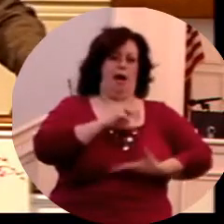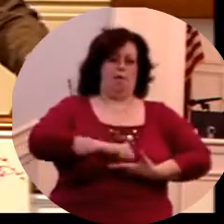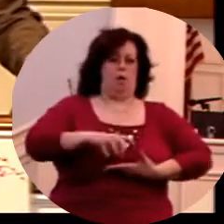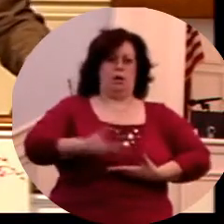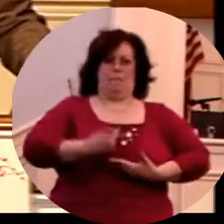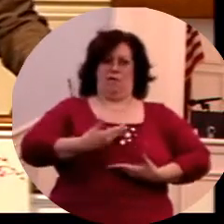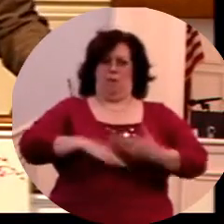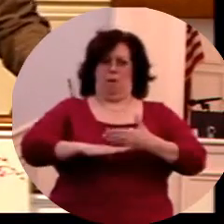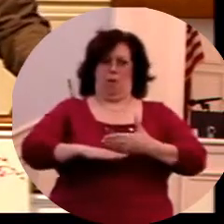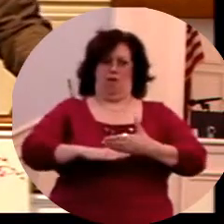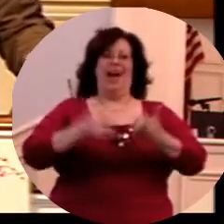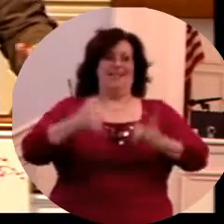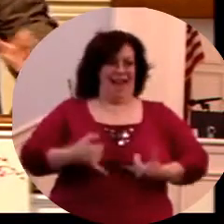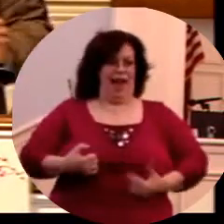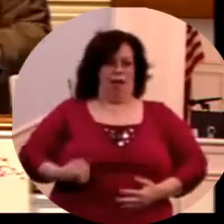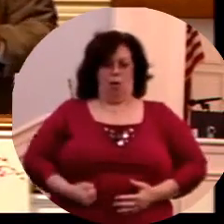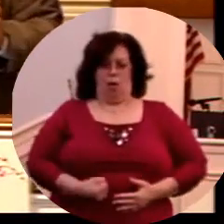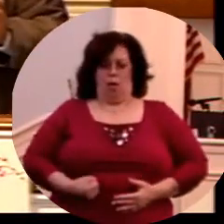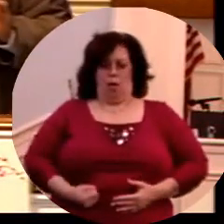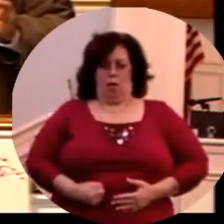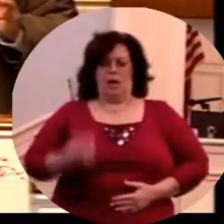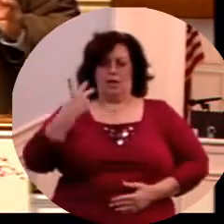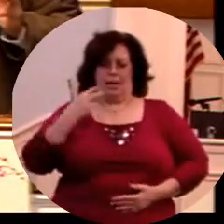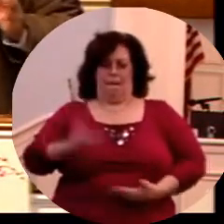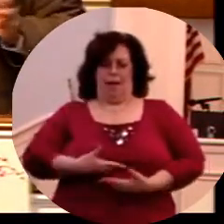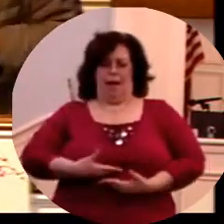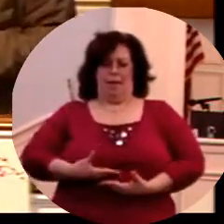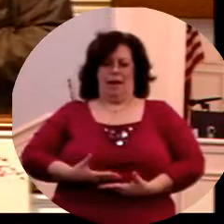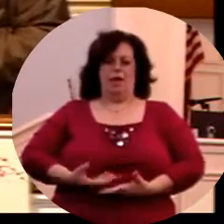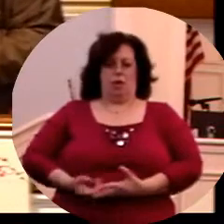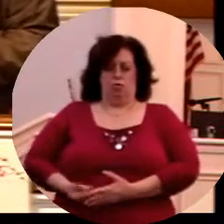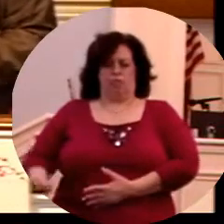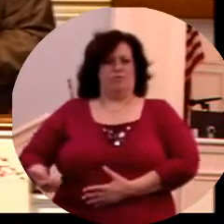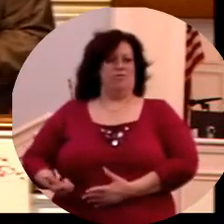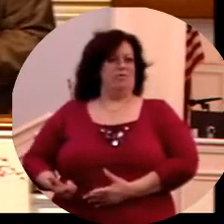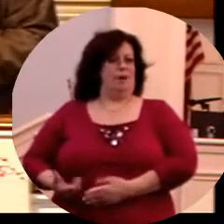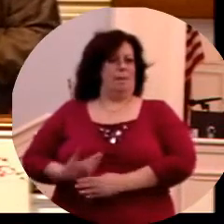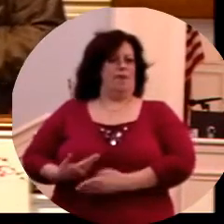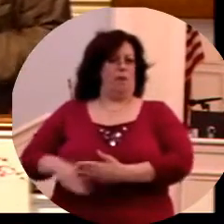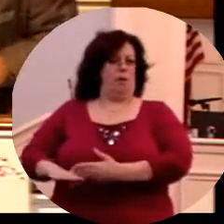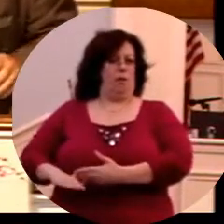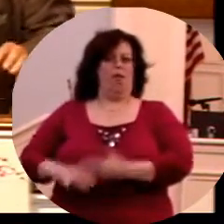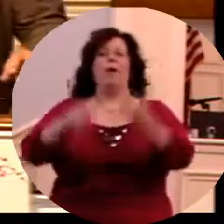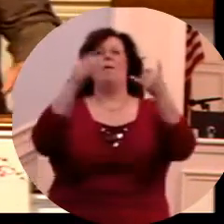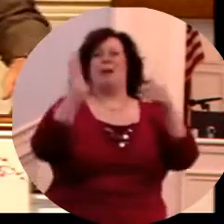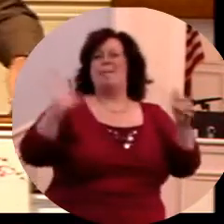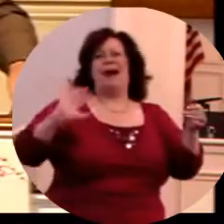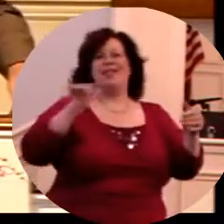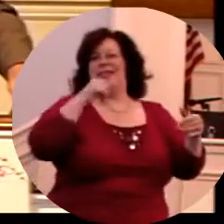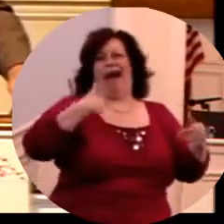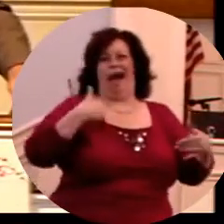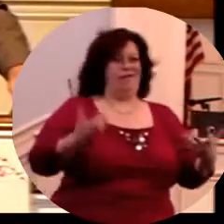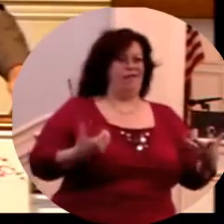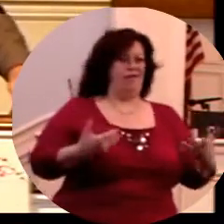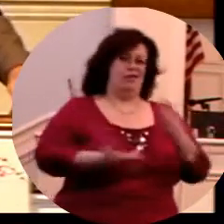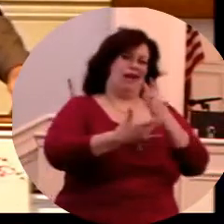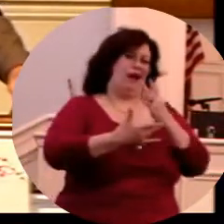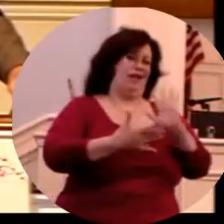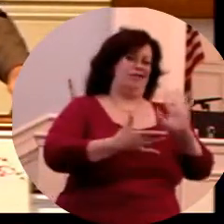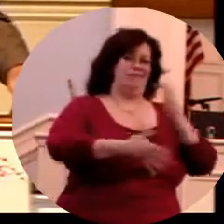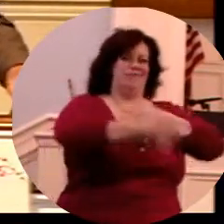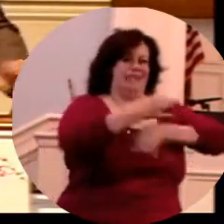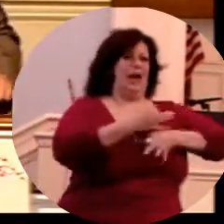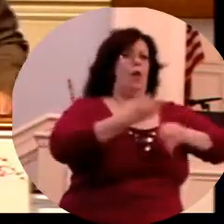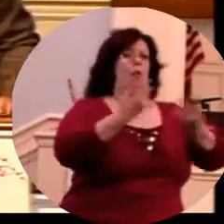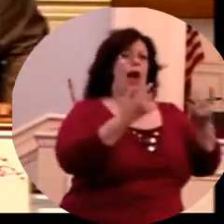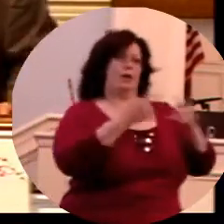Now, we have a sad situation here. But the Bible said they feared God.